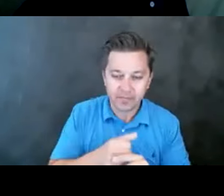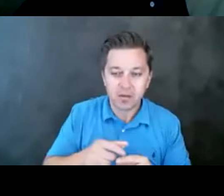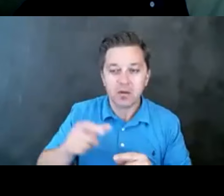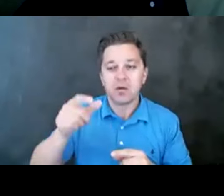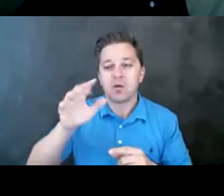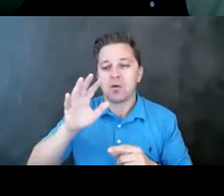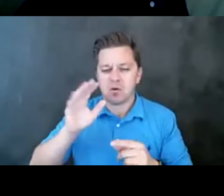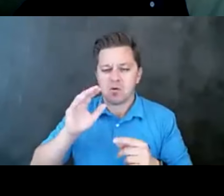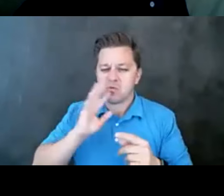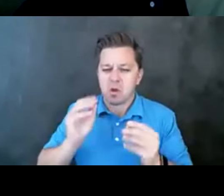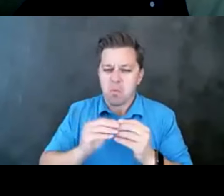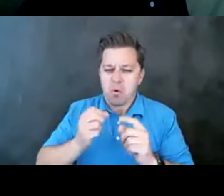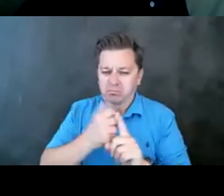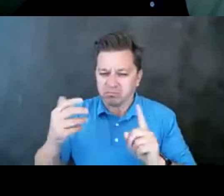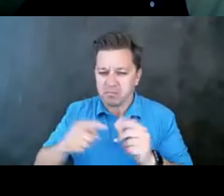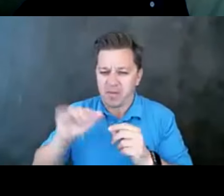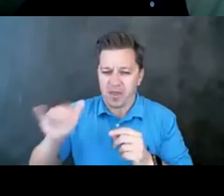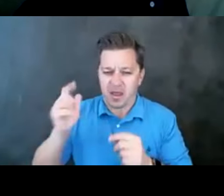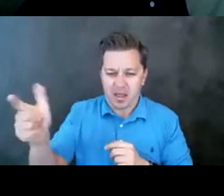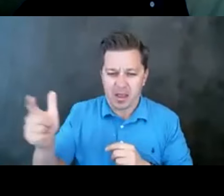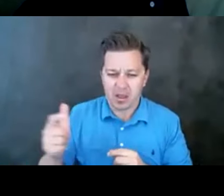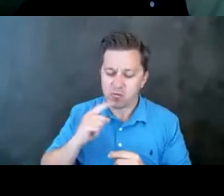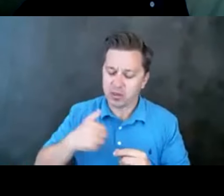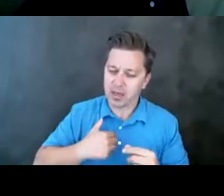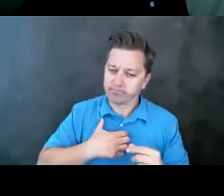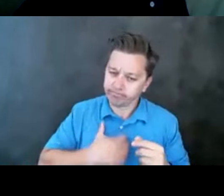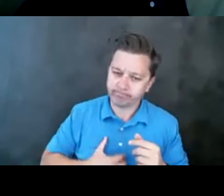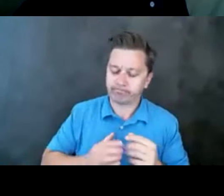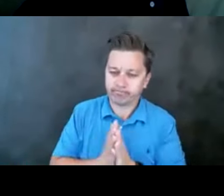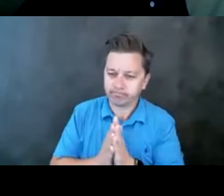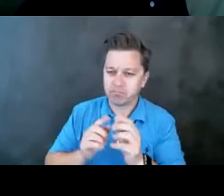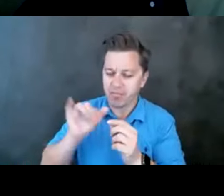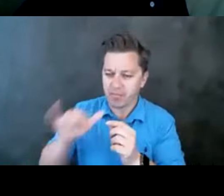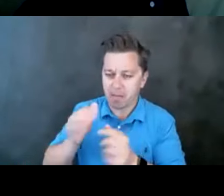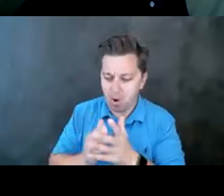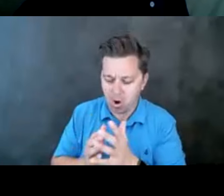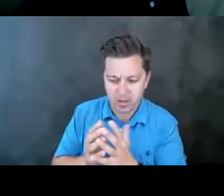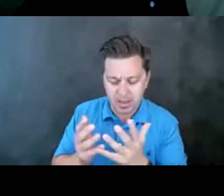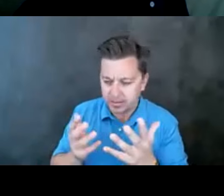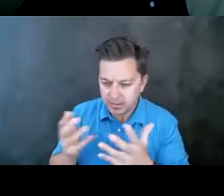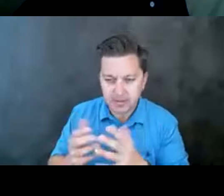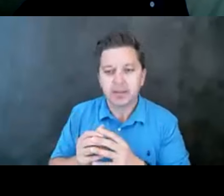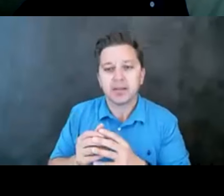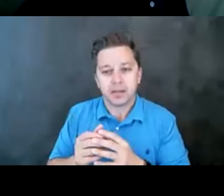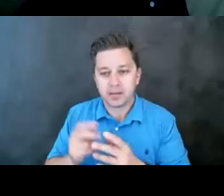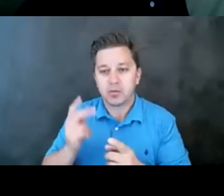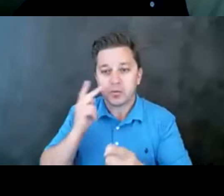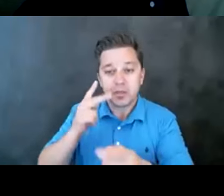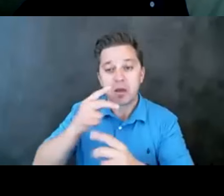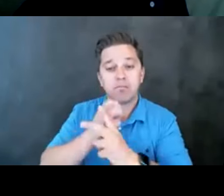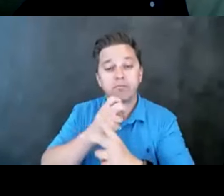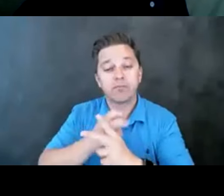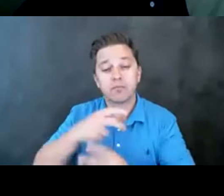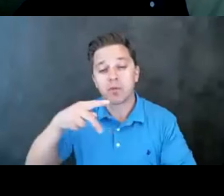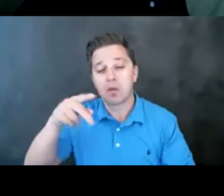suicide prevention. That's a real passion of mine. We see poisoning, although, as you'll see, the local data used in a lot of